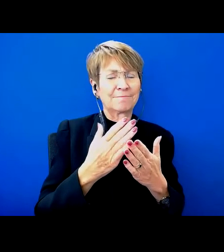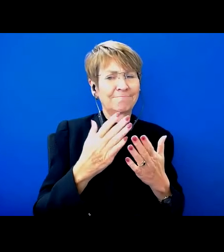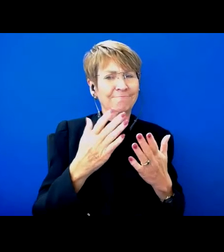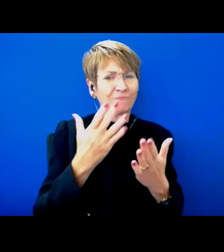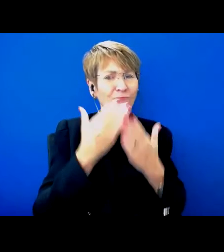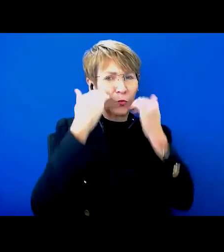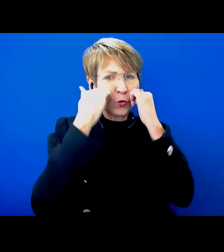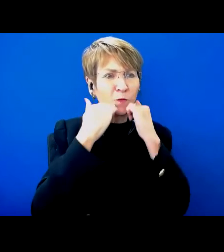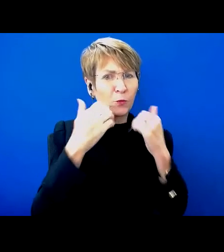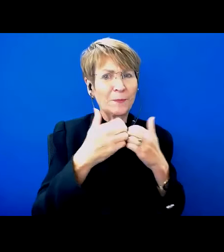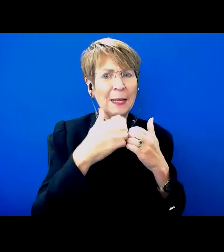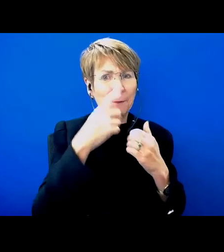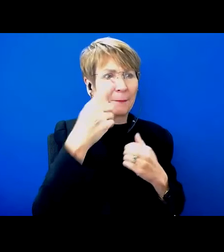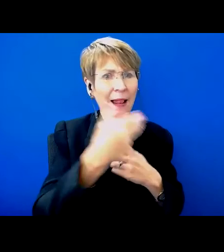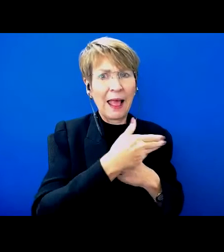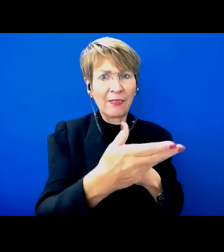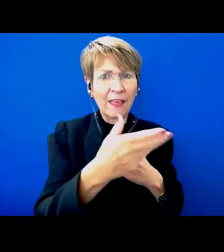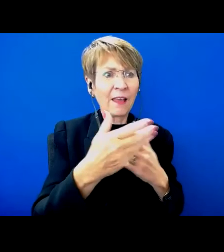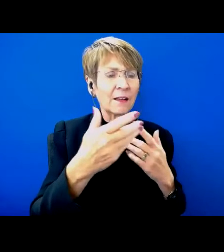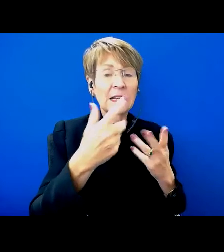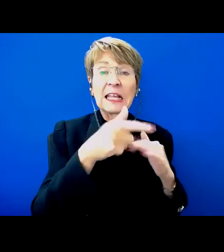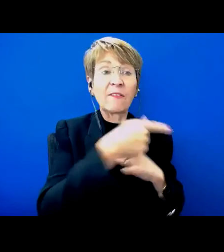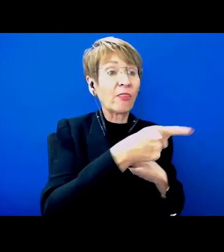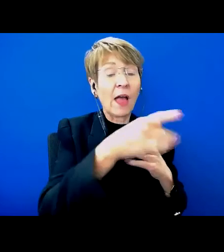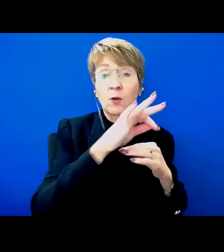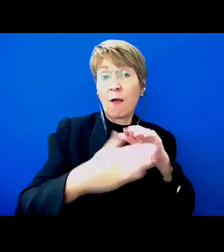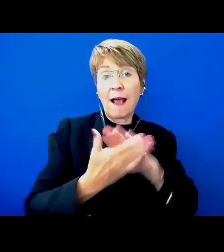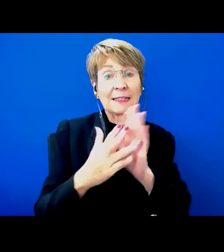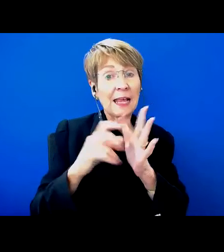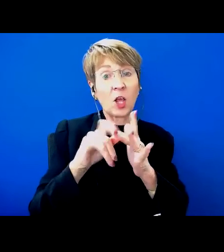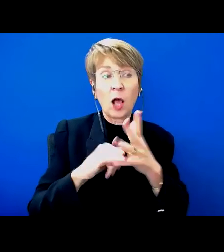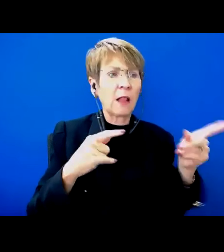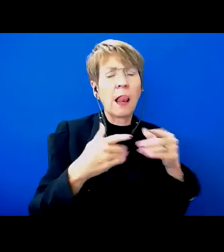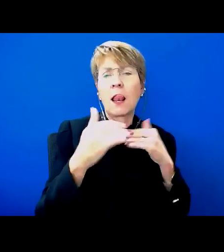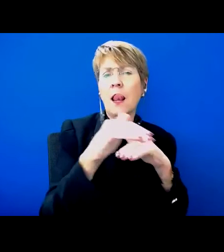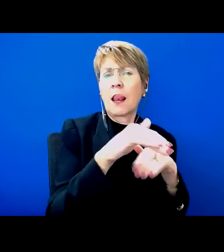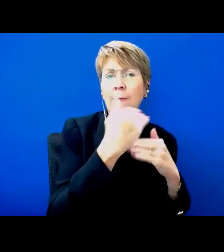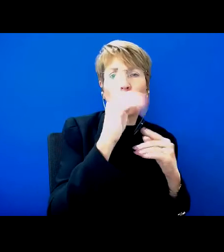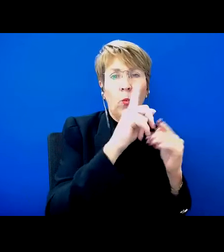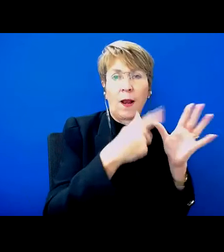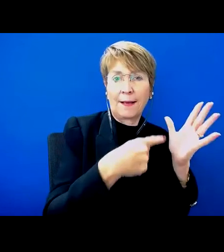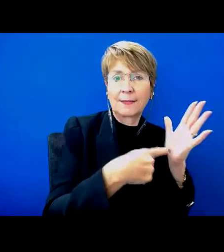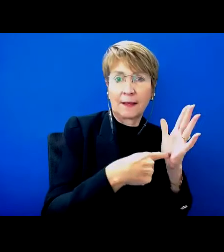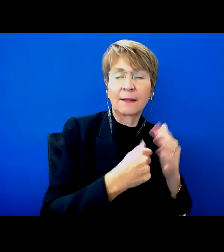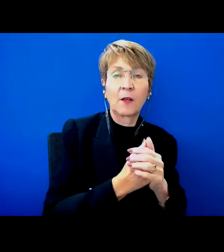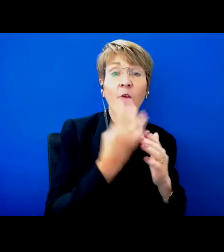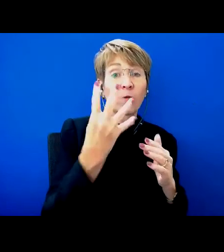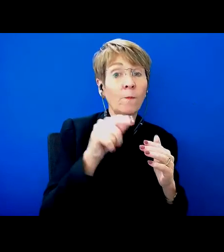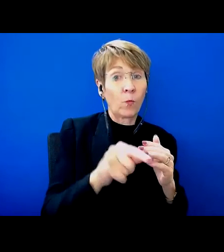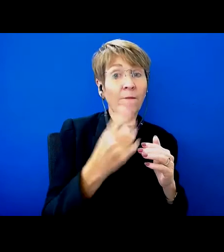the NDIS is having on people with disability across the country. We know that there's around 4.4 million people